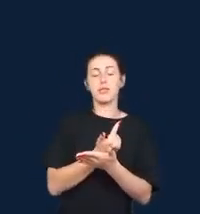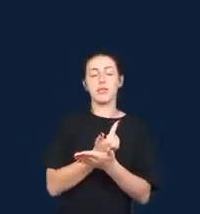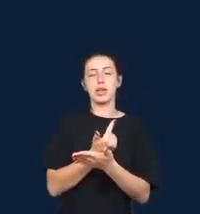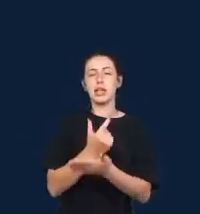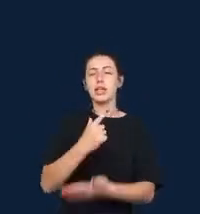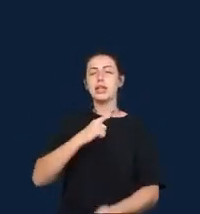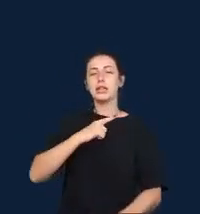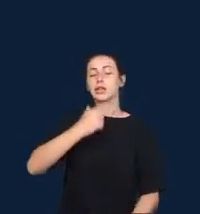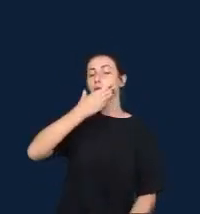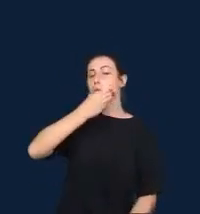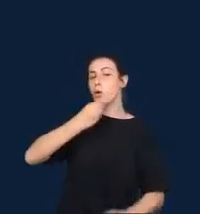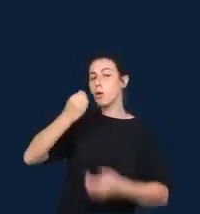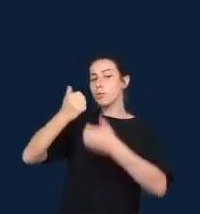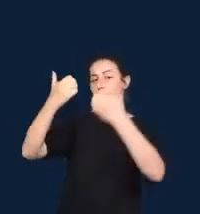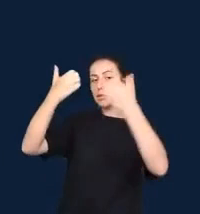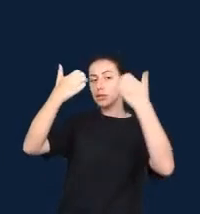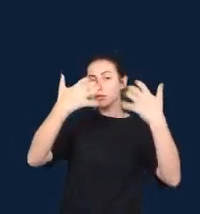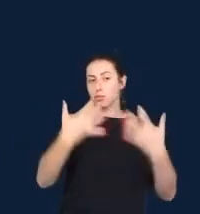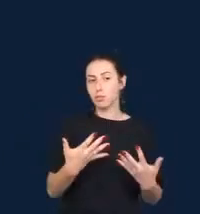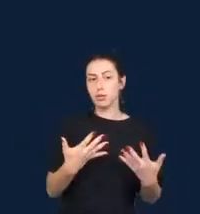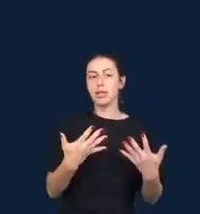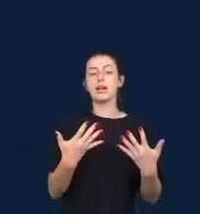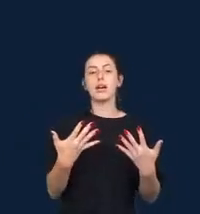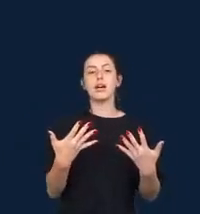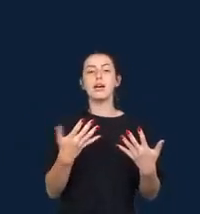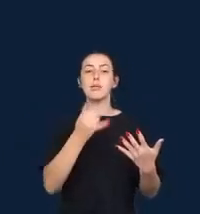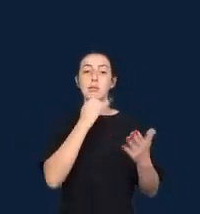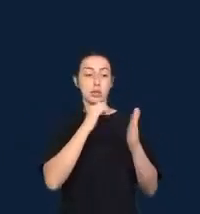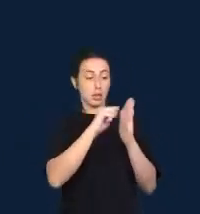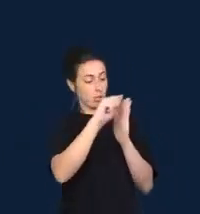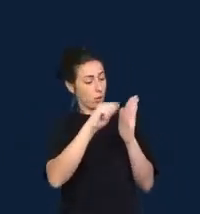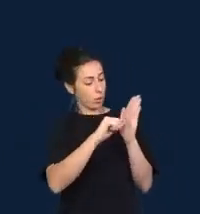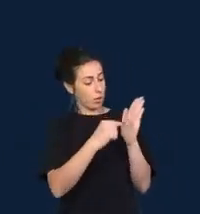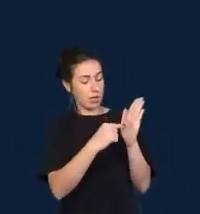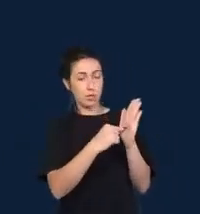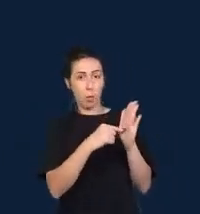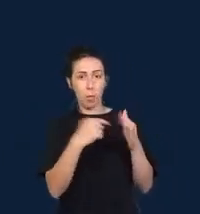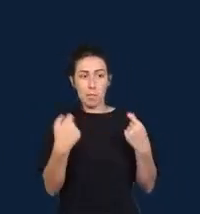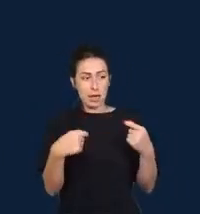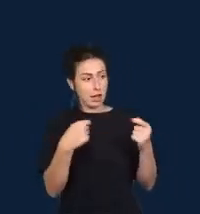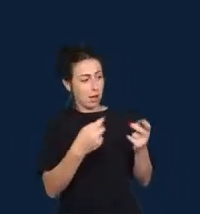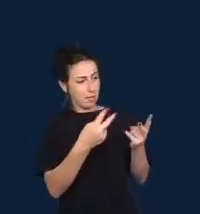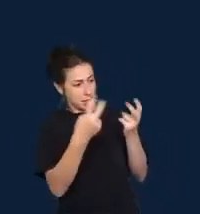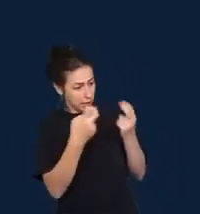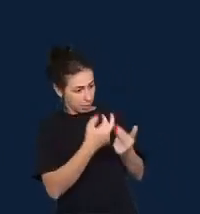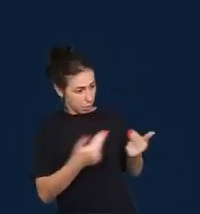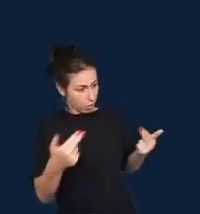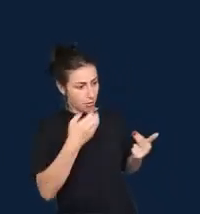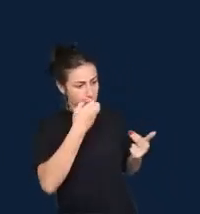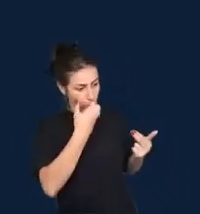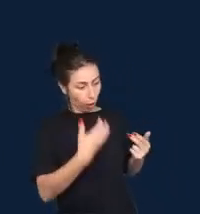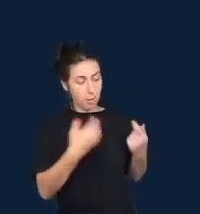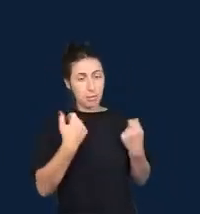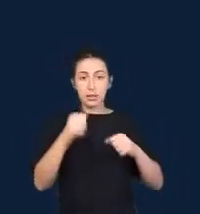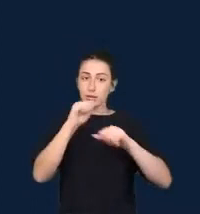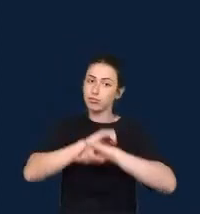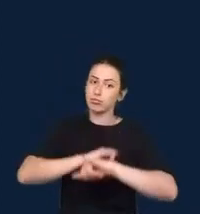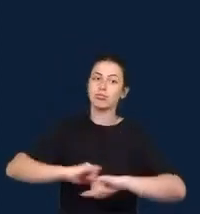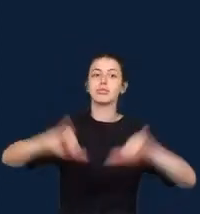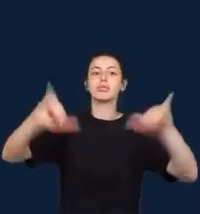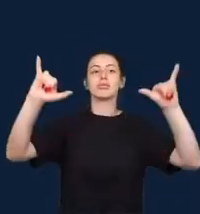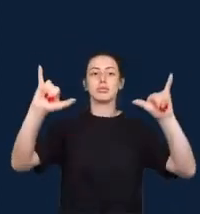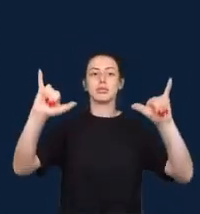newsworthy. And what he also does is that he discusses a variety of methods